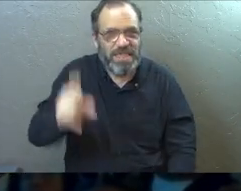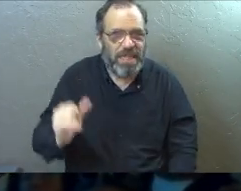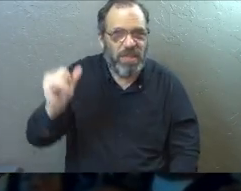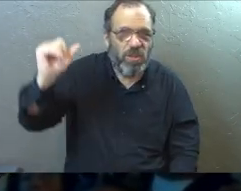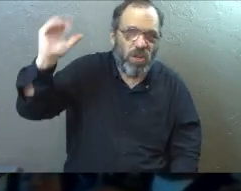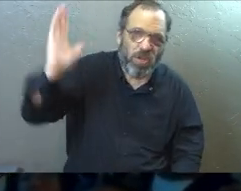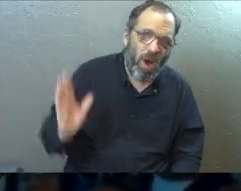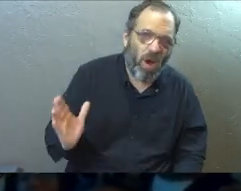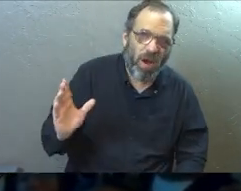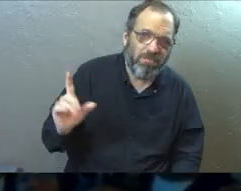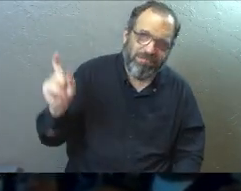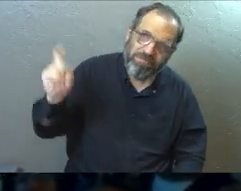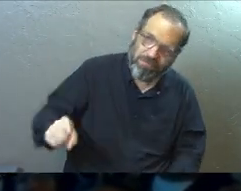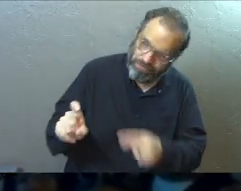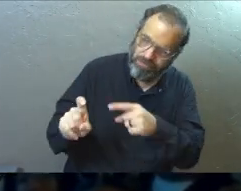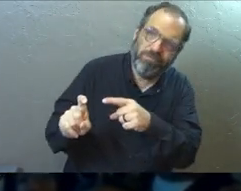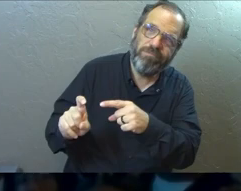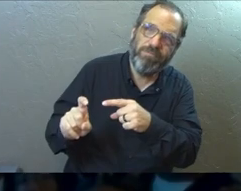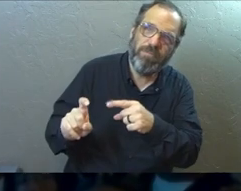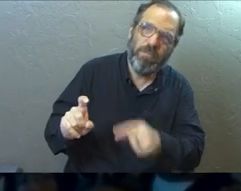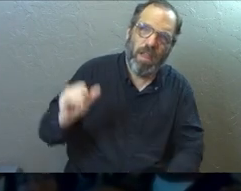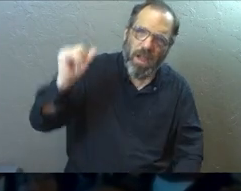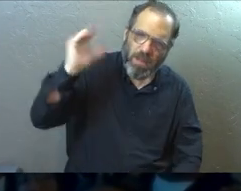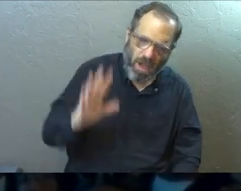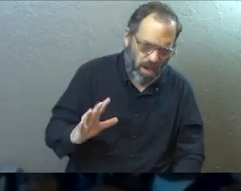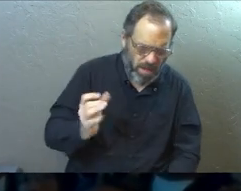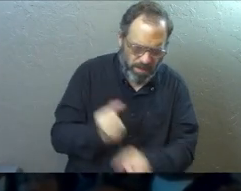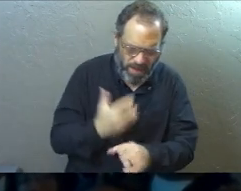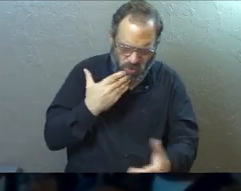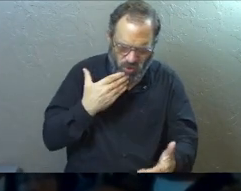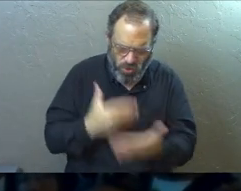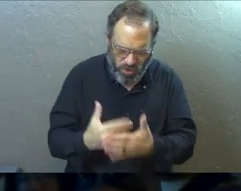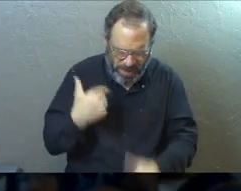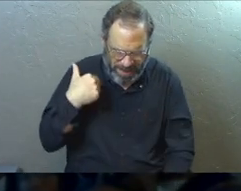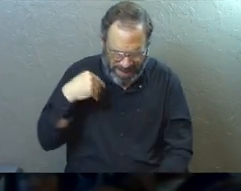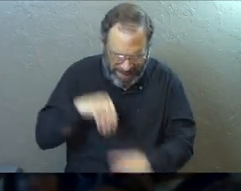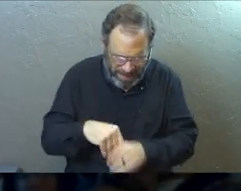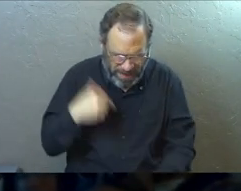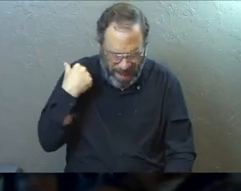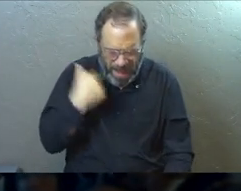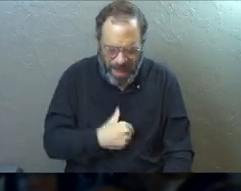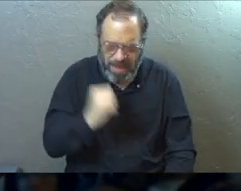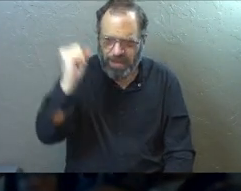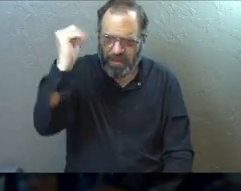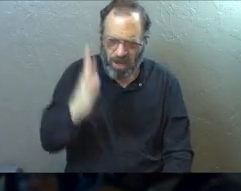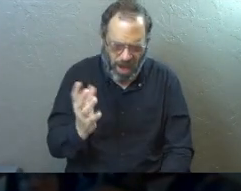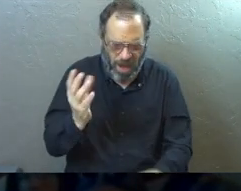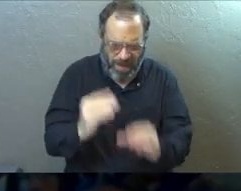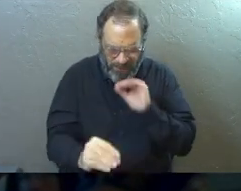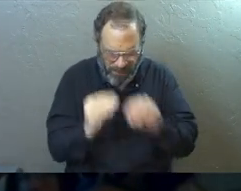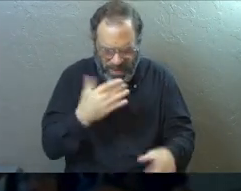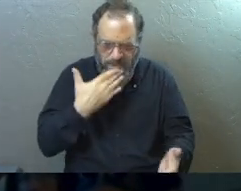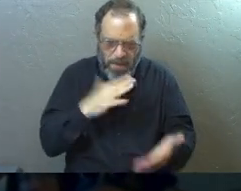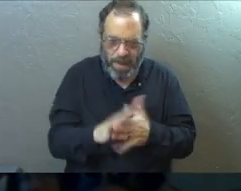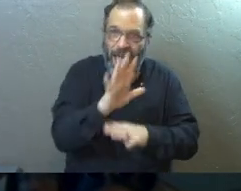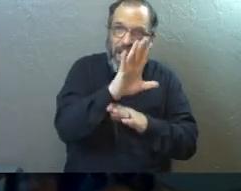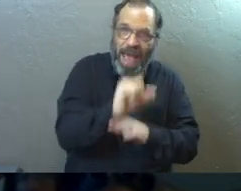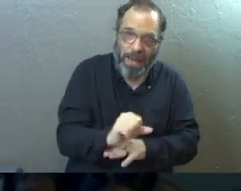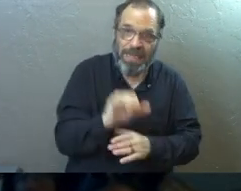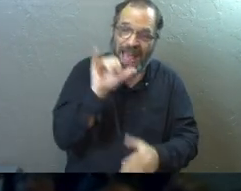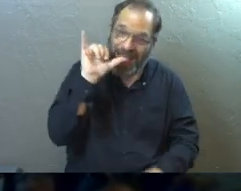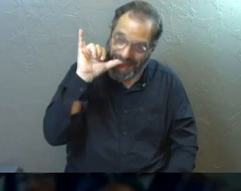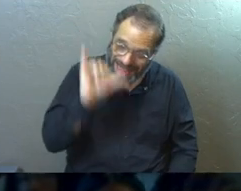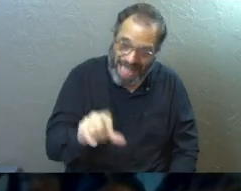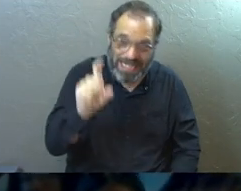need God. We need God. to produce good things in us. We need God to help us fix bad habits. That's